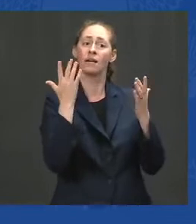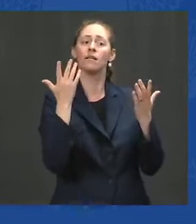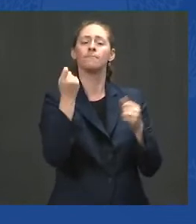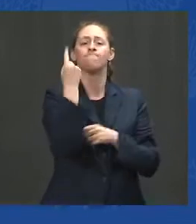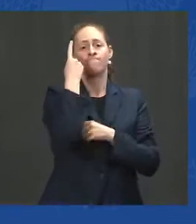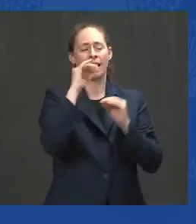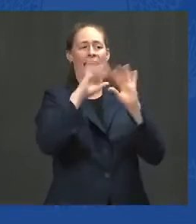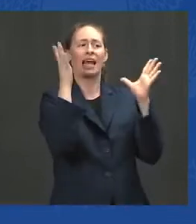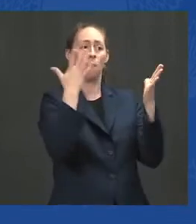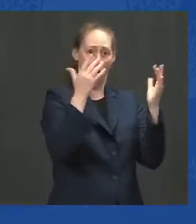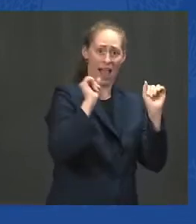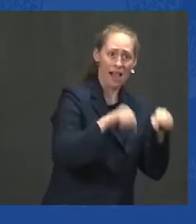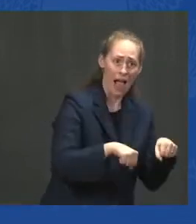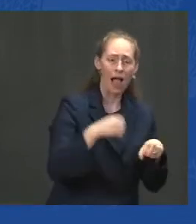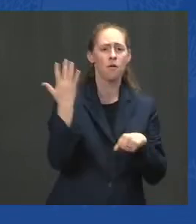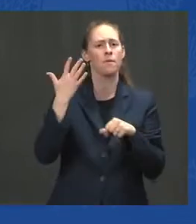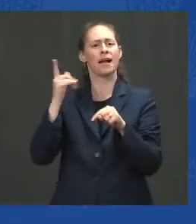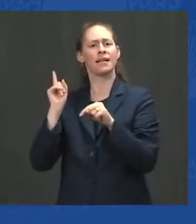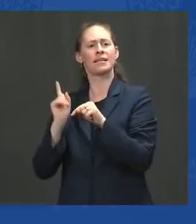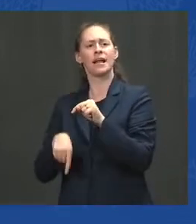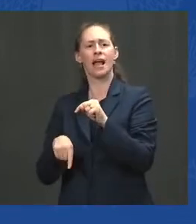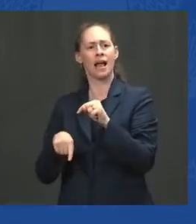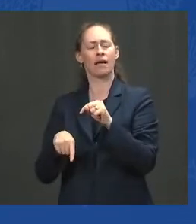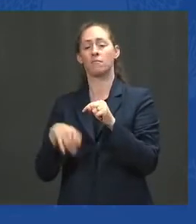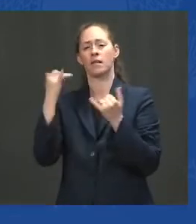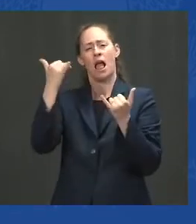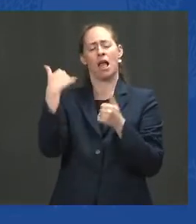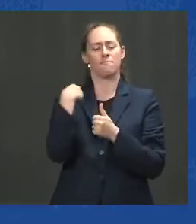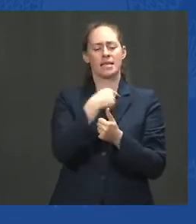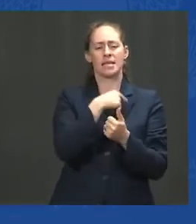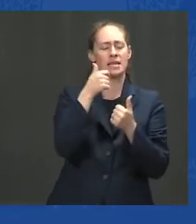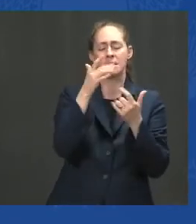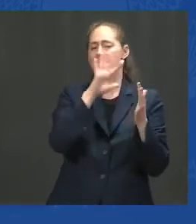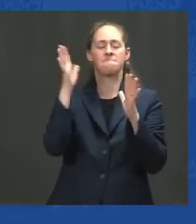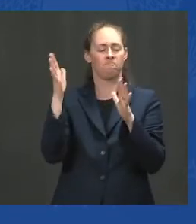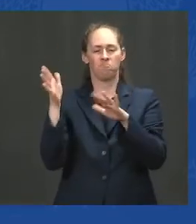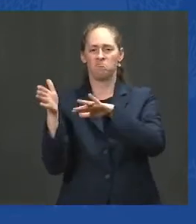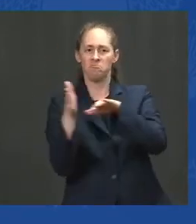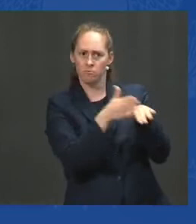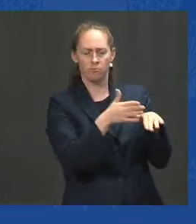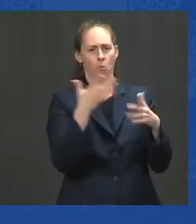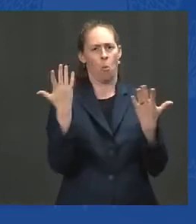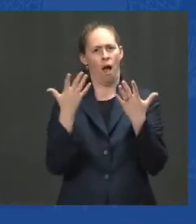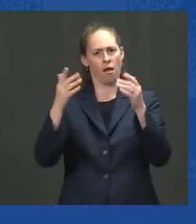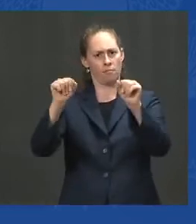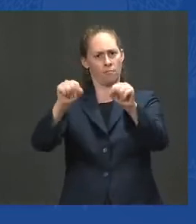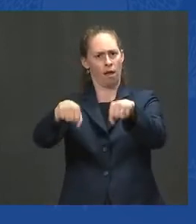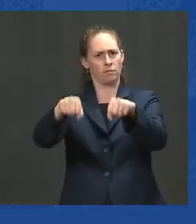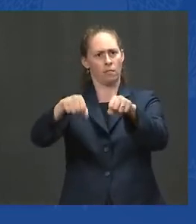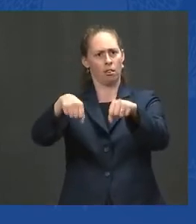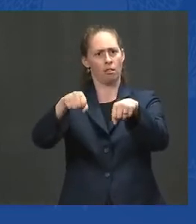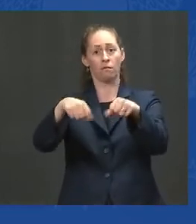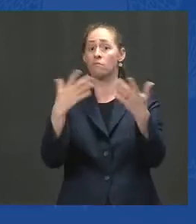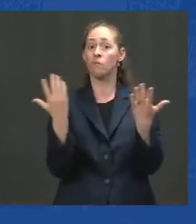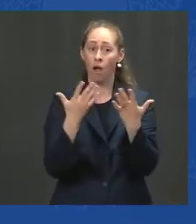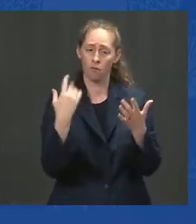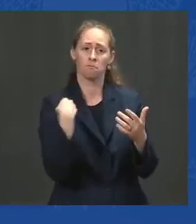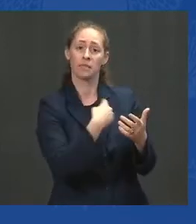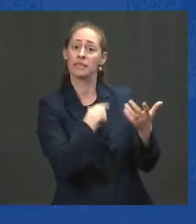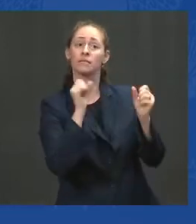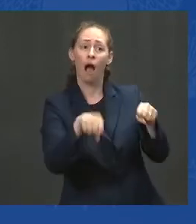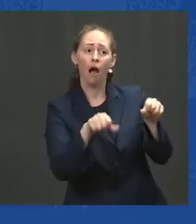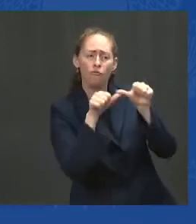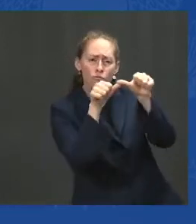on what is possible. We will continue to support the Afghan people. We will lead with our